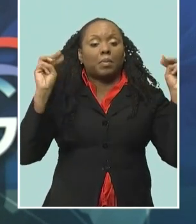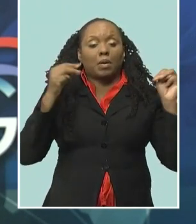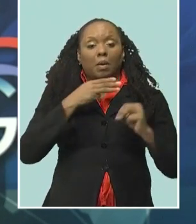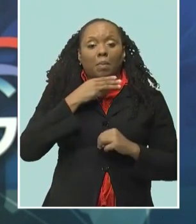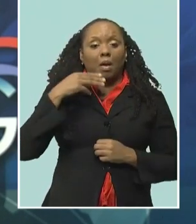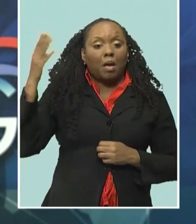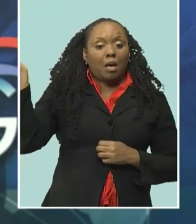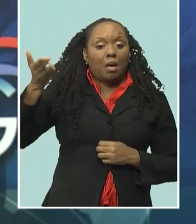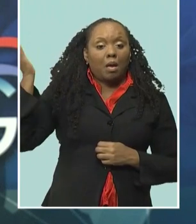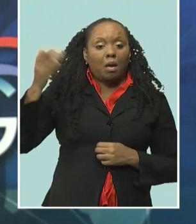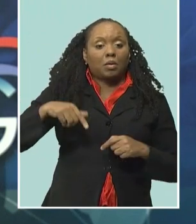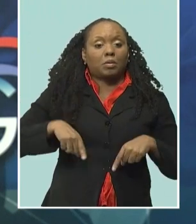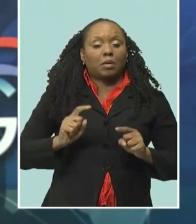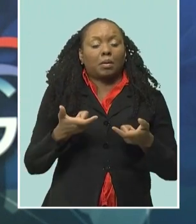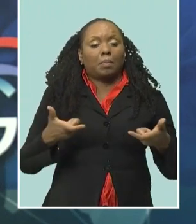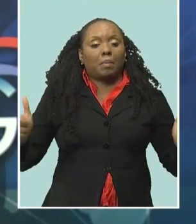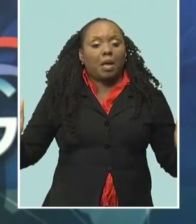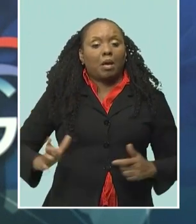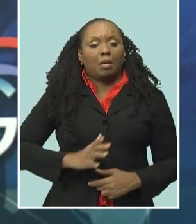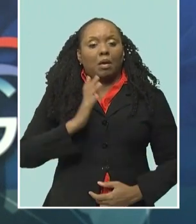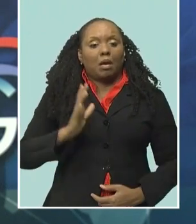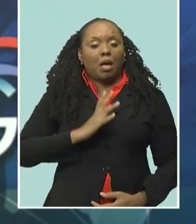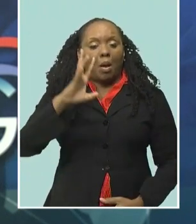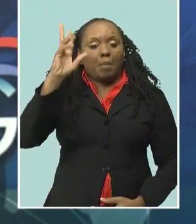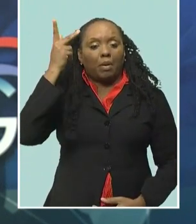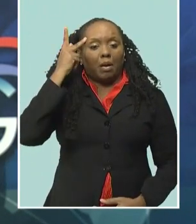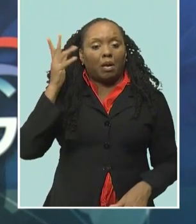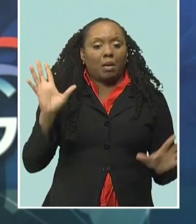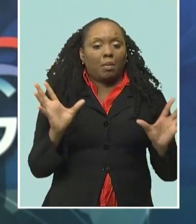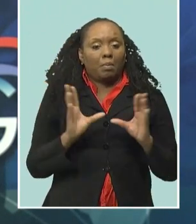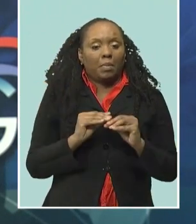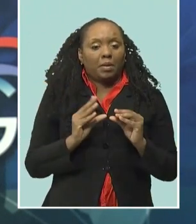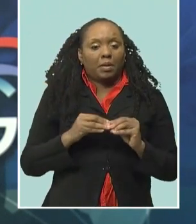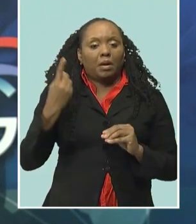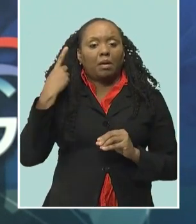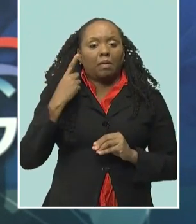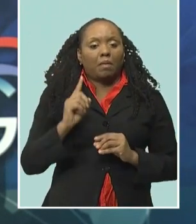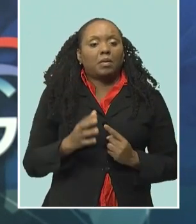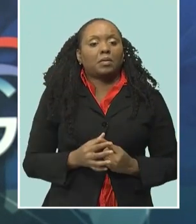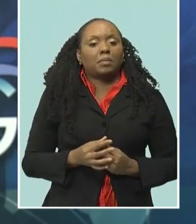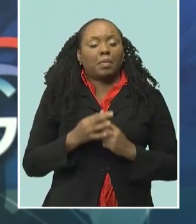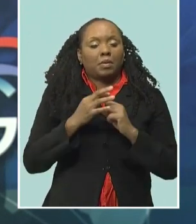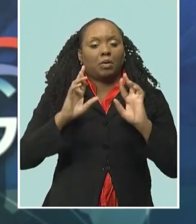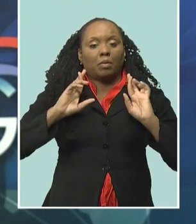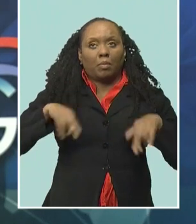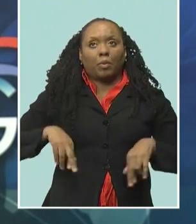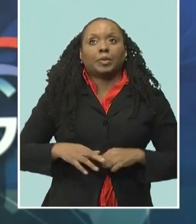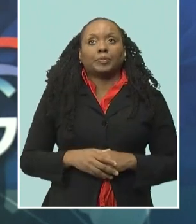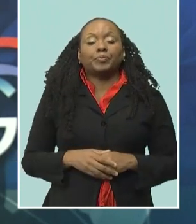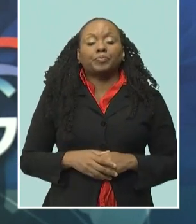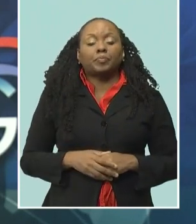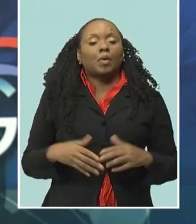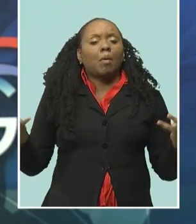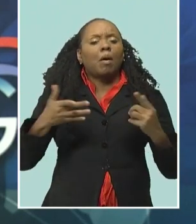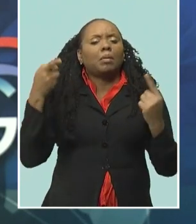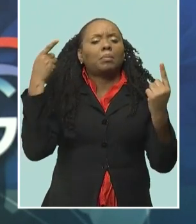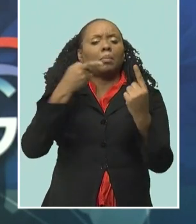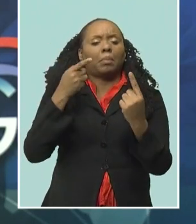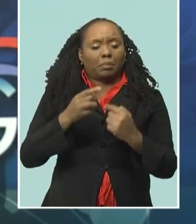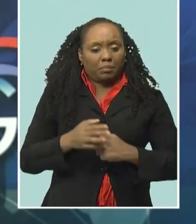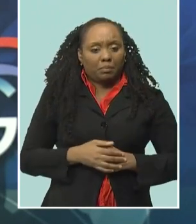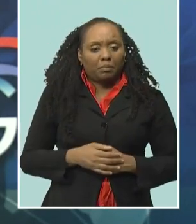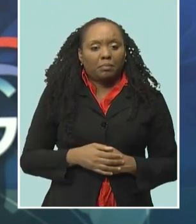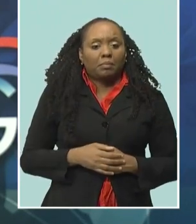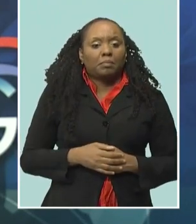this message during a high-level political forum on sustainable development to launch the special edition report. Now, the main objectives of the ongoing